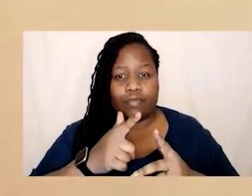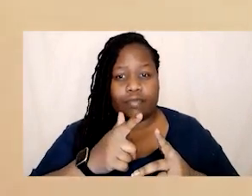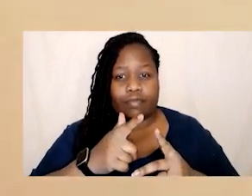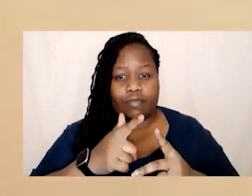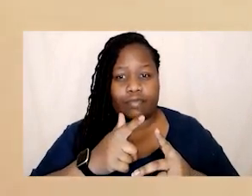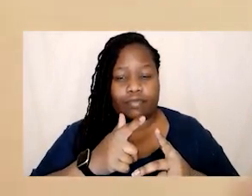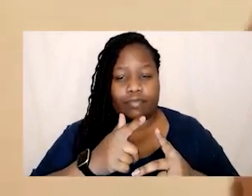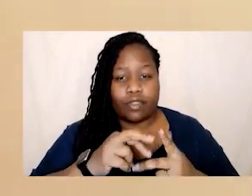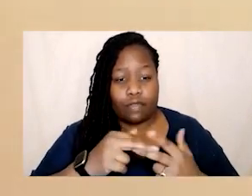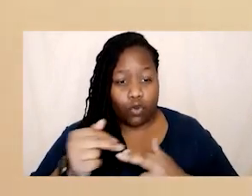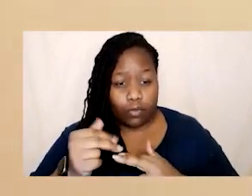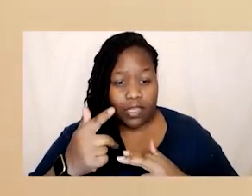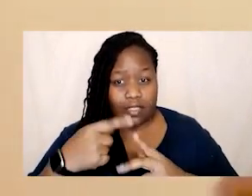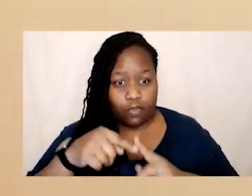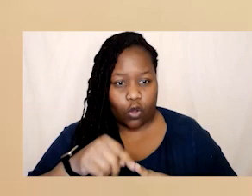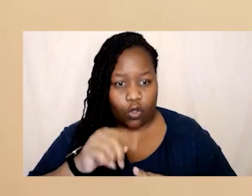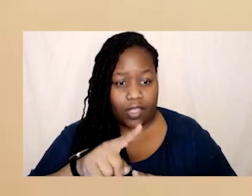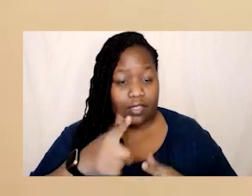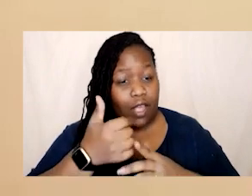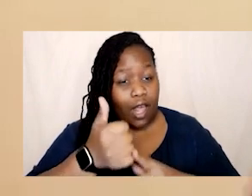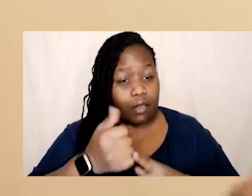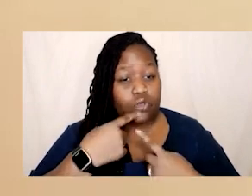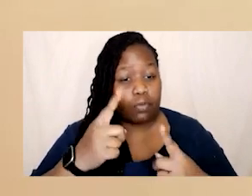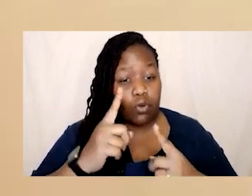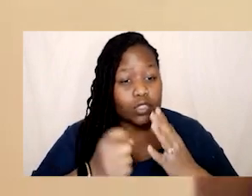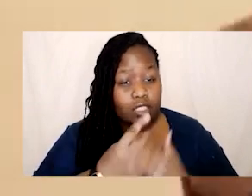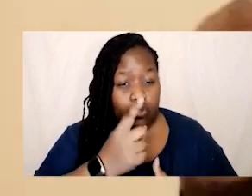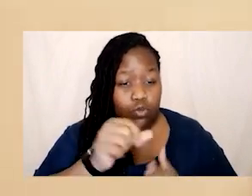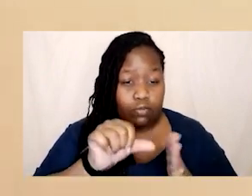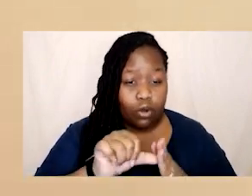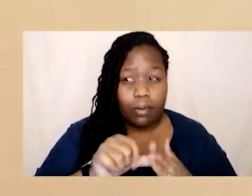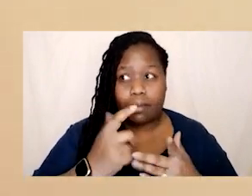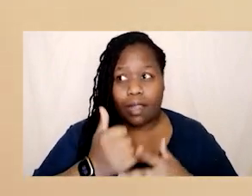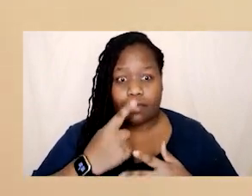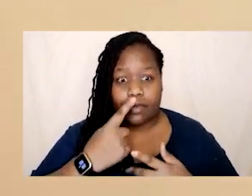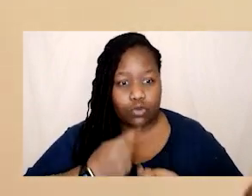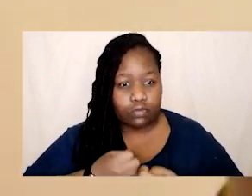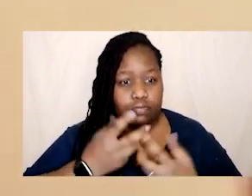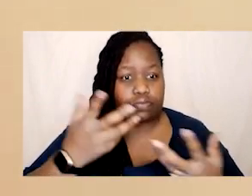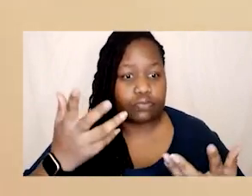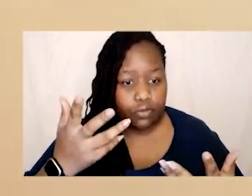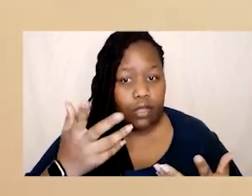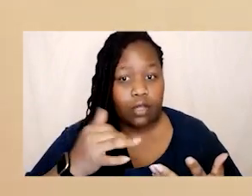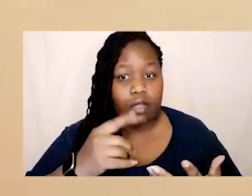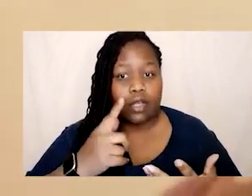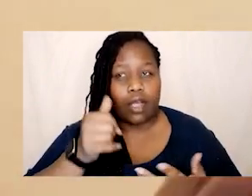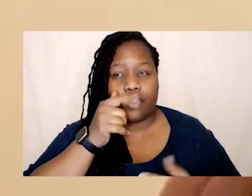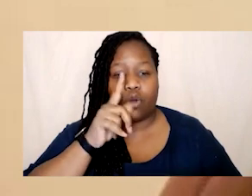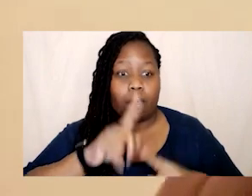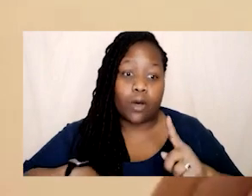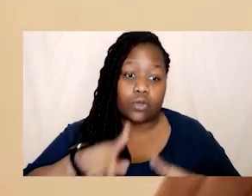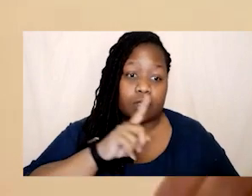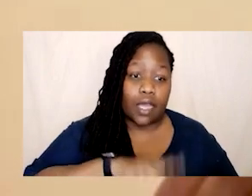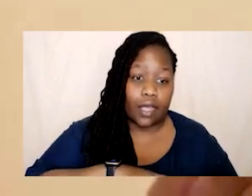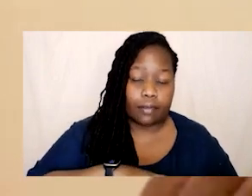that's a really important thing helping to report stuff i know reporting sometimes if most times kind of